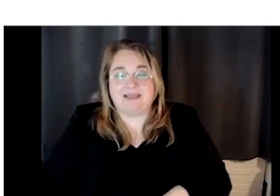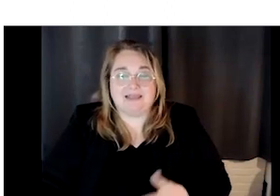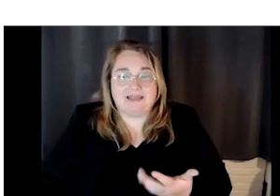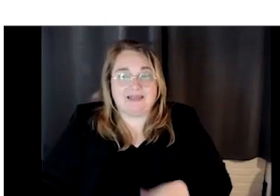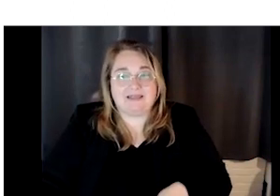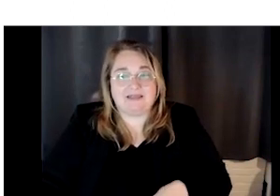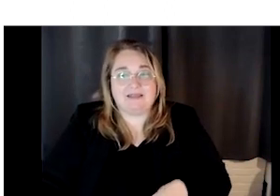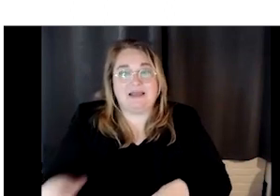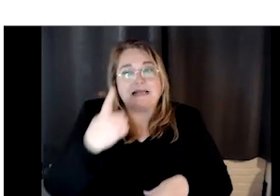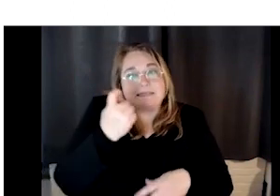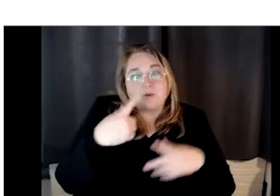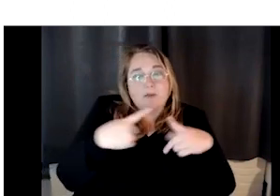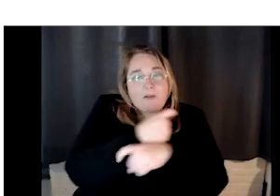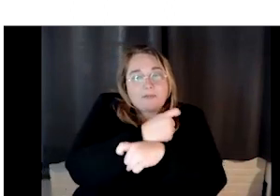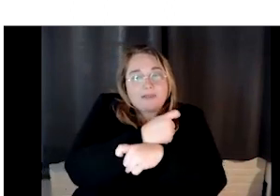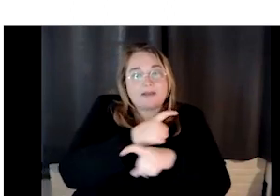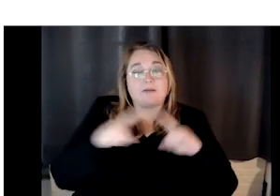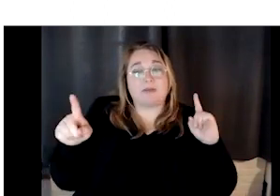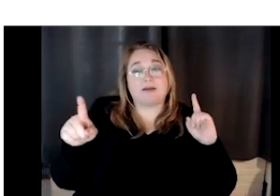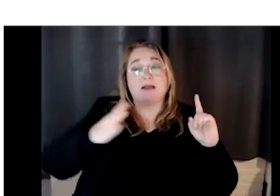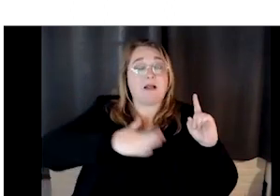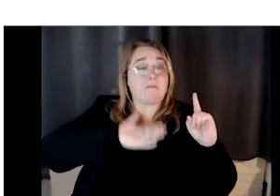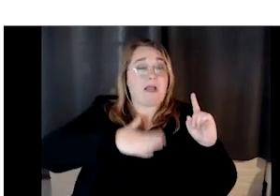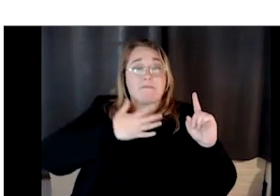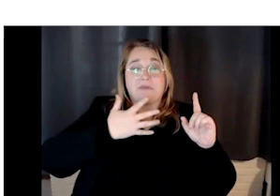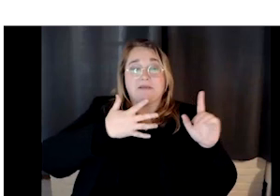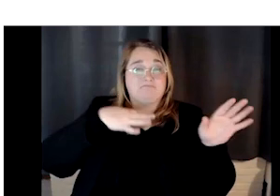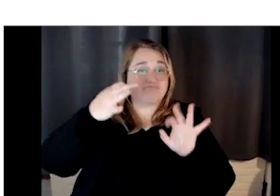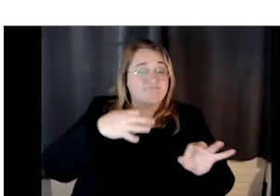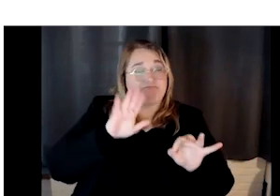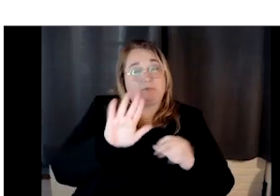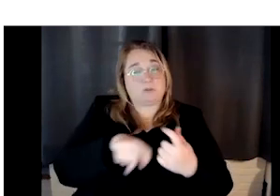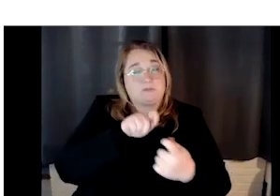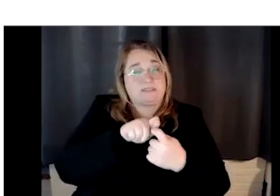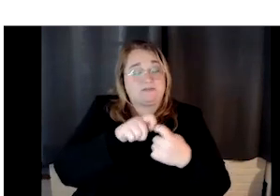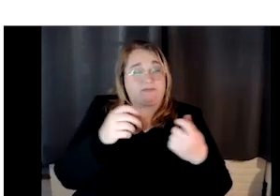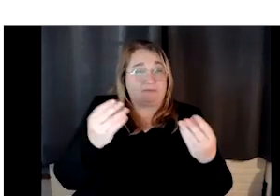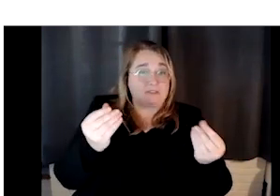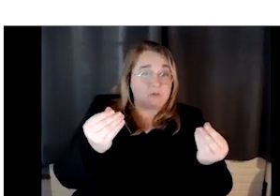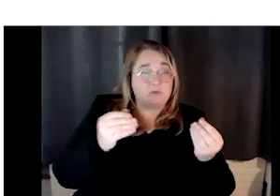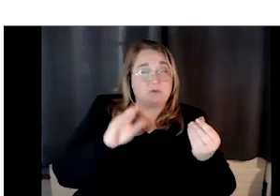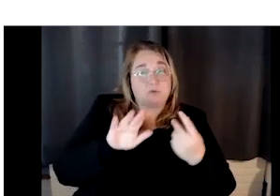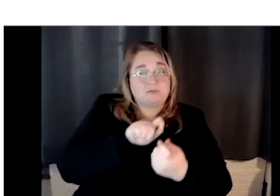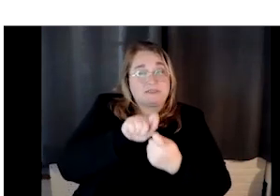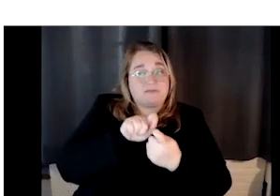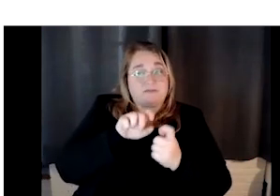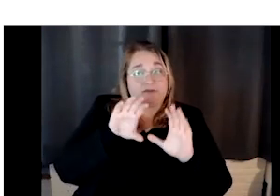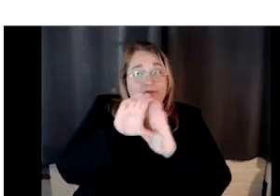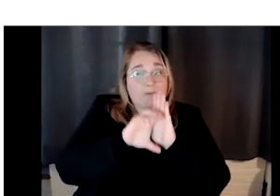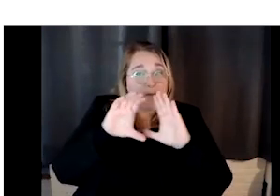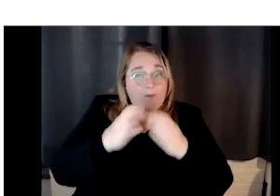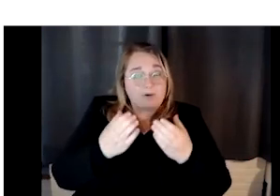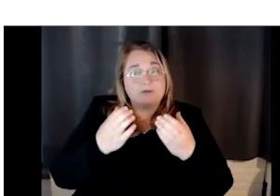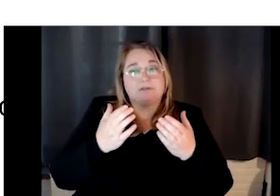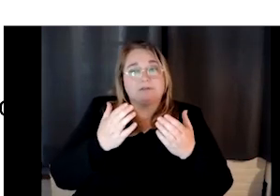Um, but I'm happy to talk to you about your specific materials and your specific course. Um, you know, the details about that a little